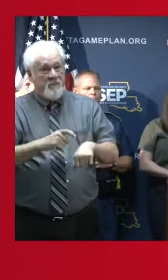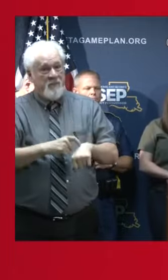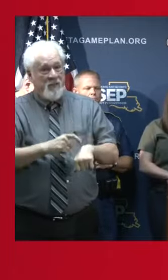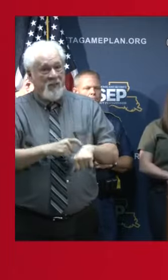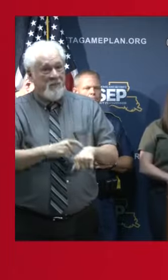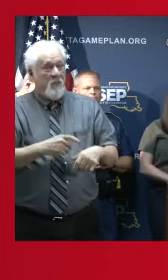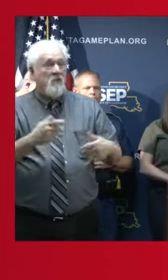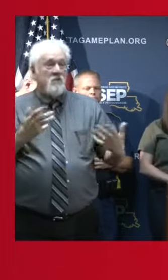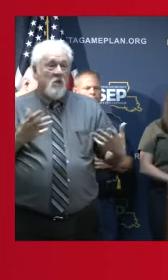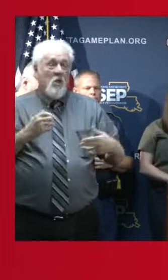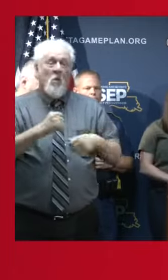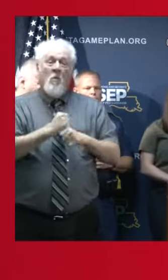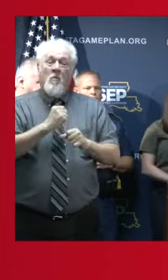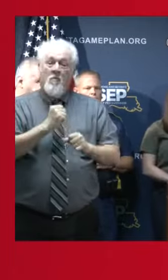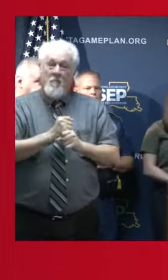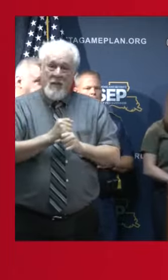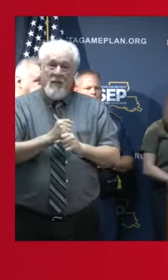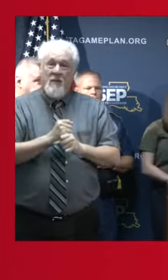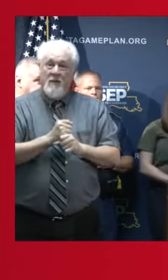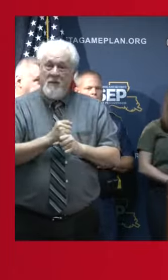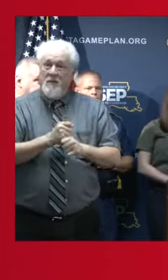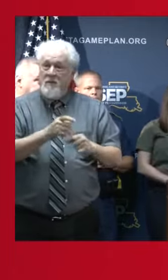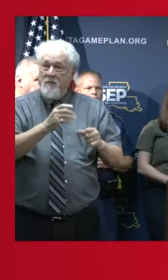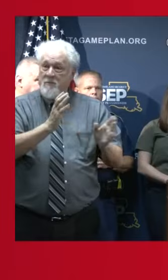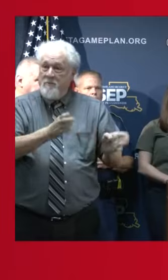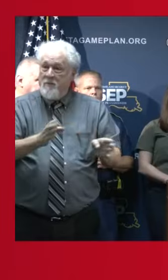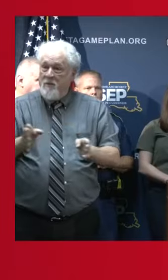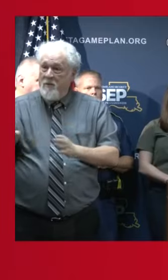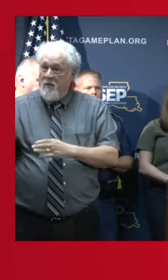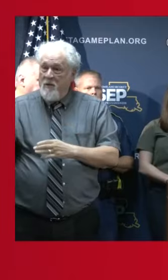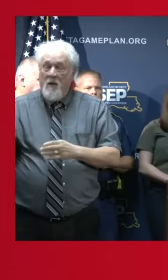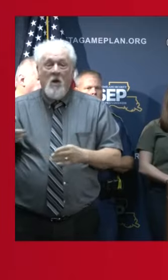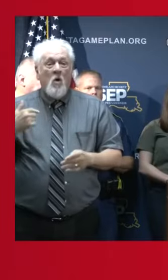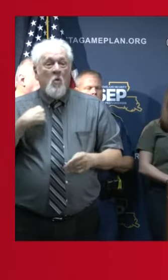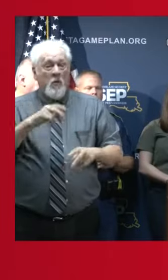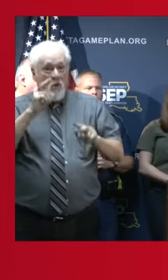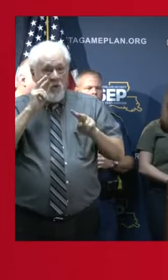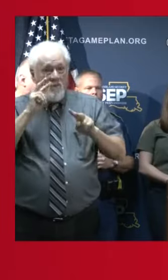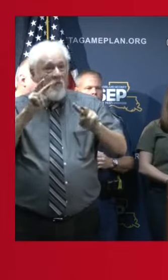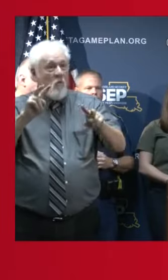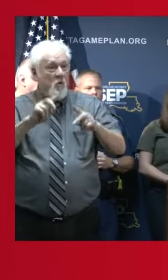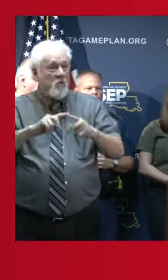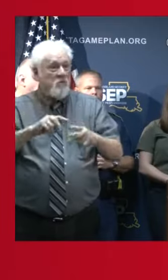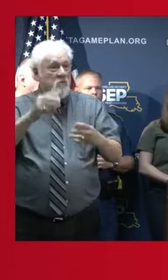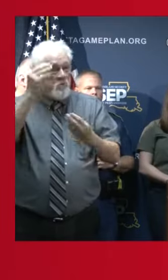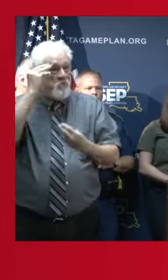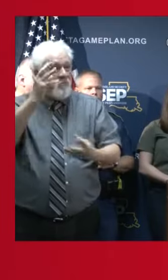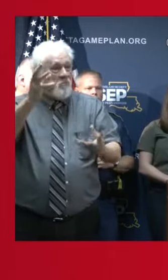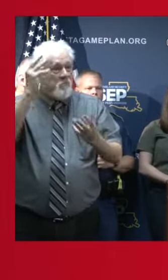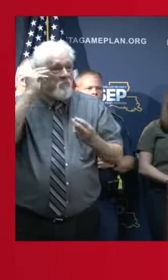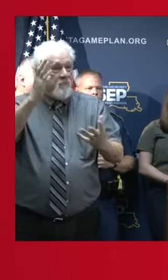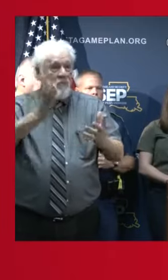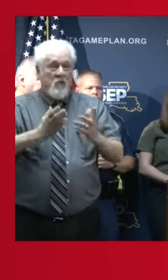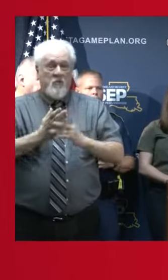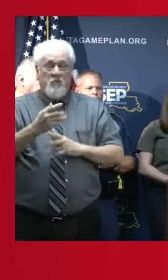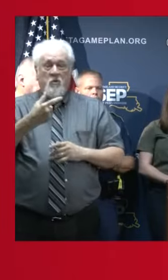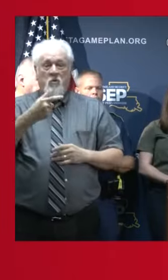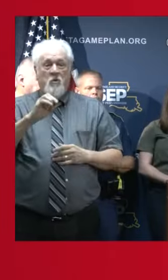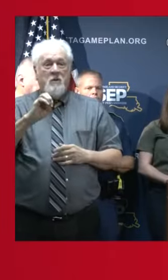to go ahead and make those necessary arrangements, we look forward to keeping information available through our